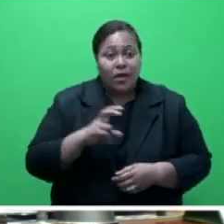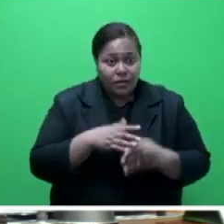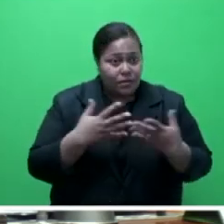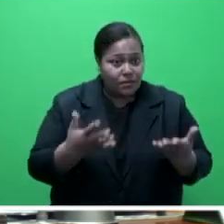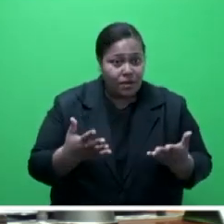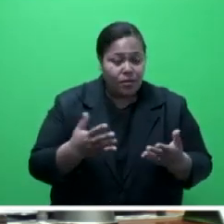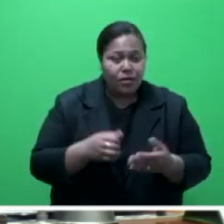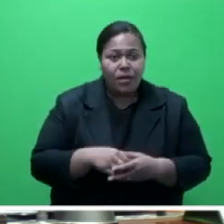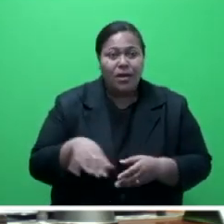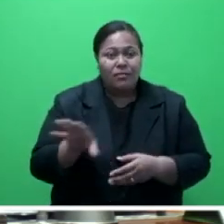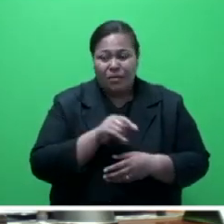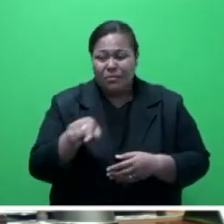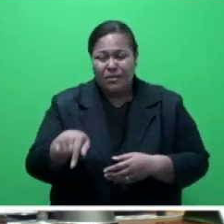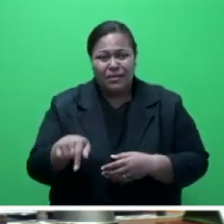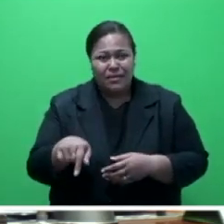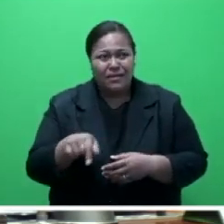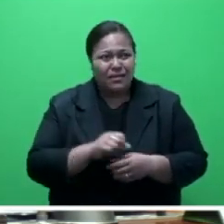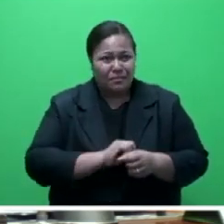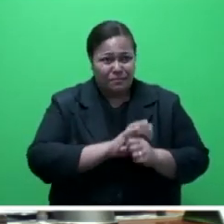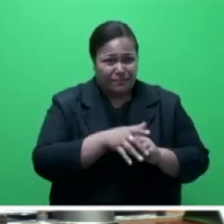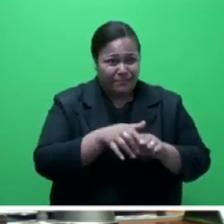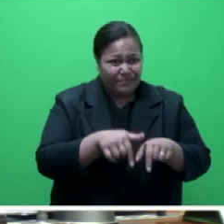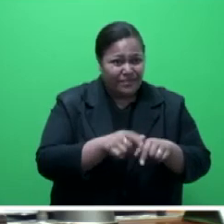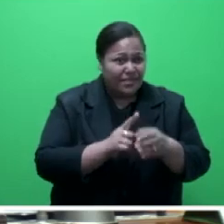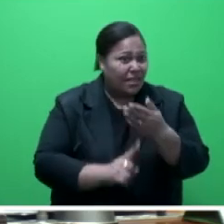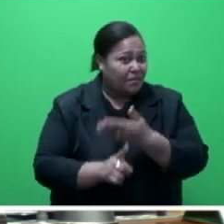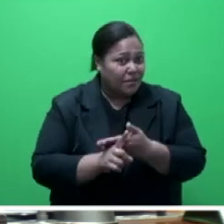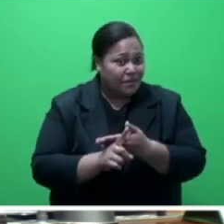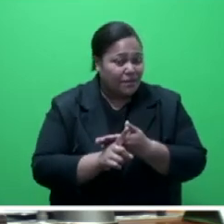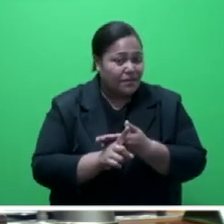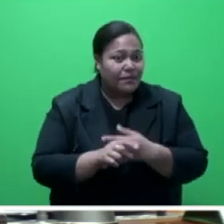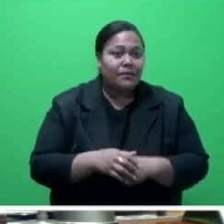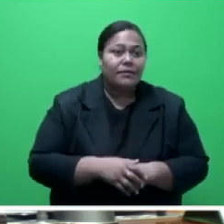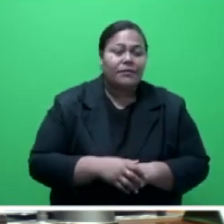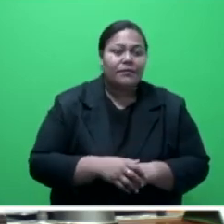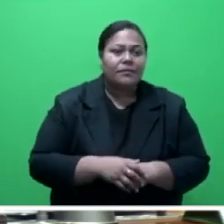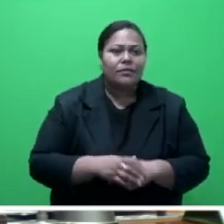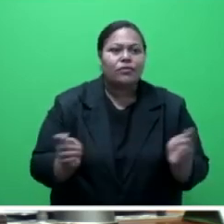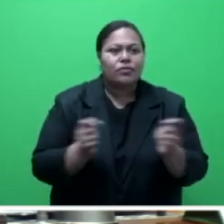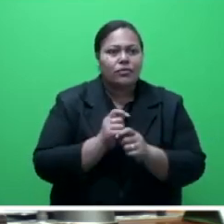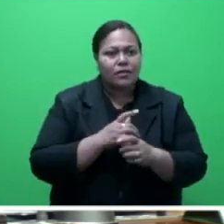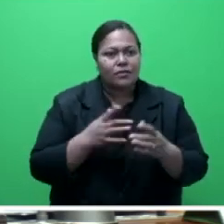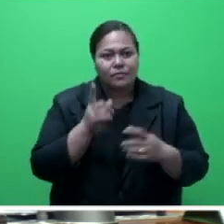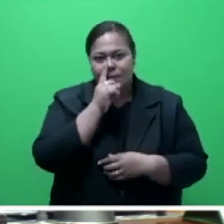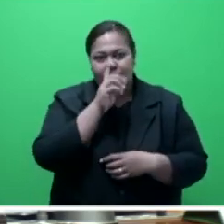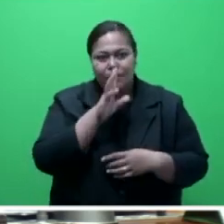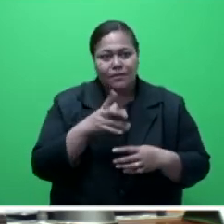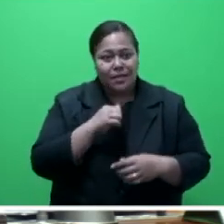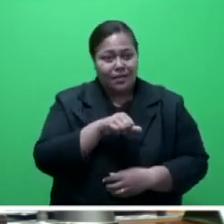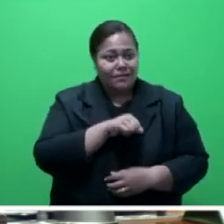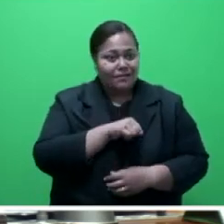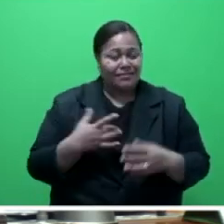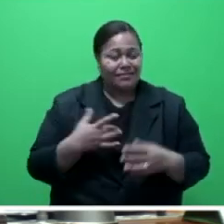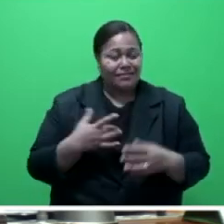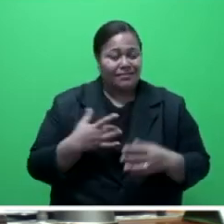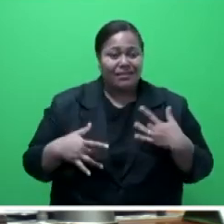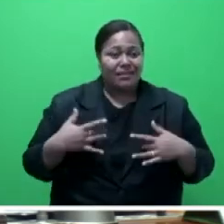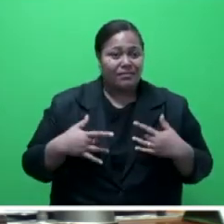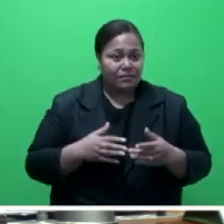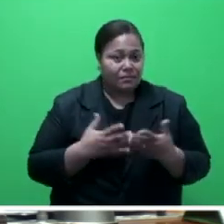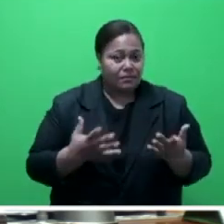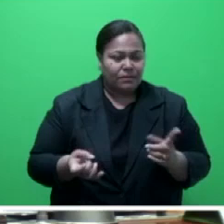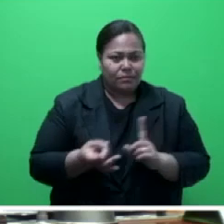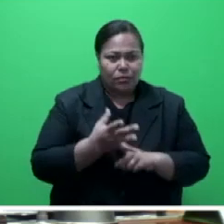grinds the machineries of the economy to a halt, the COVID-19 pandemic has changed people's lives and has become a critical moment of